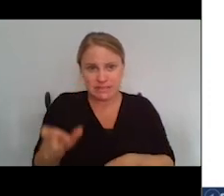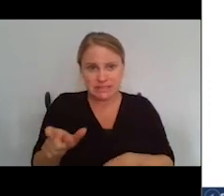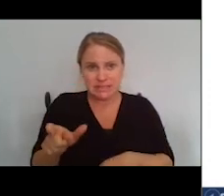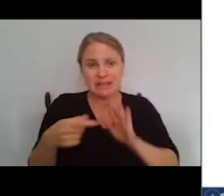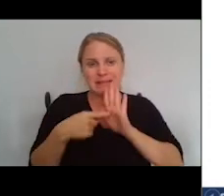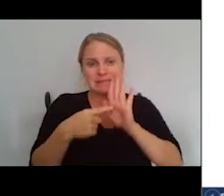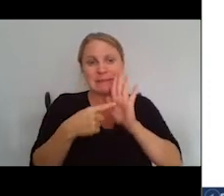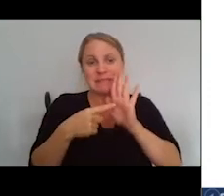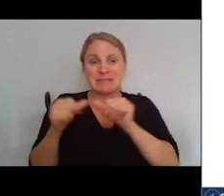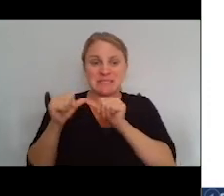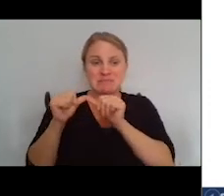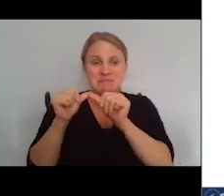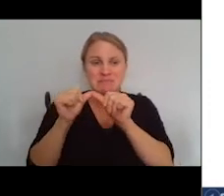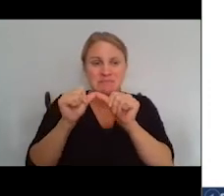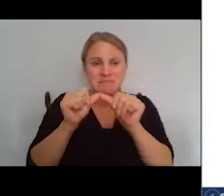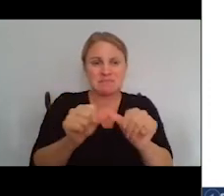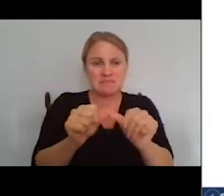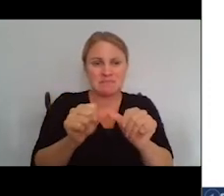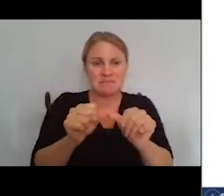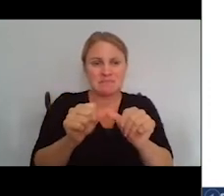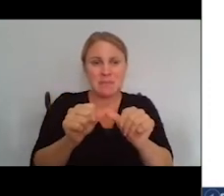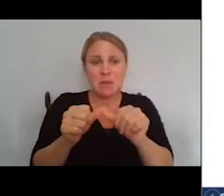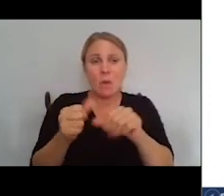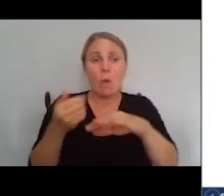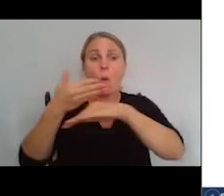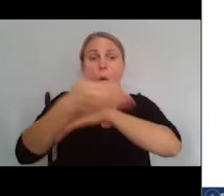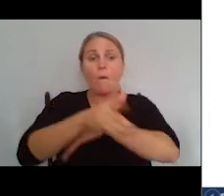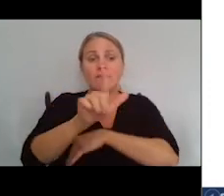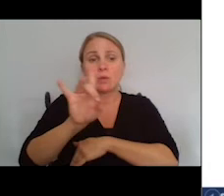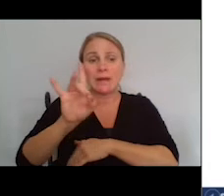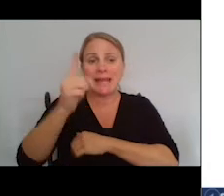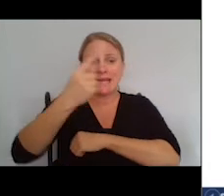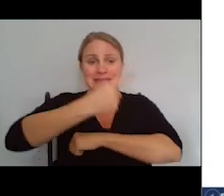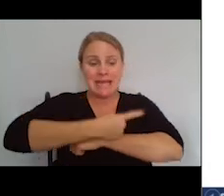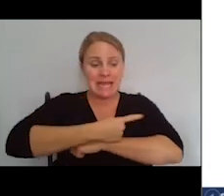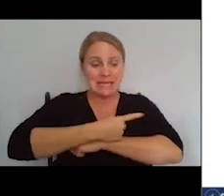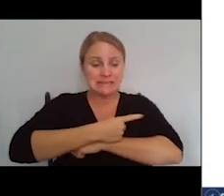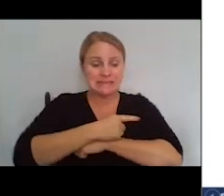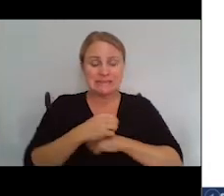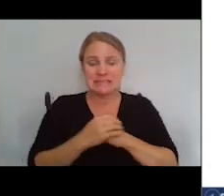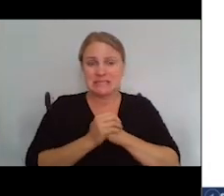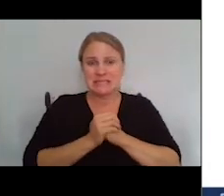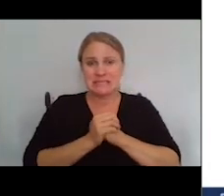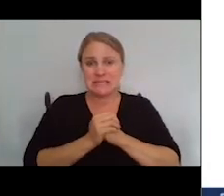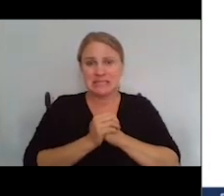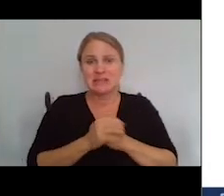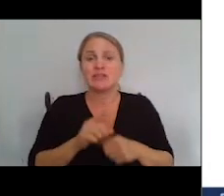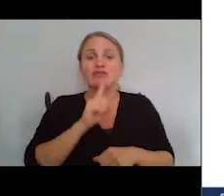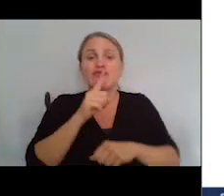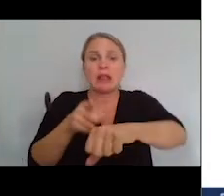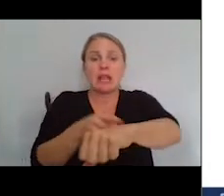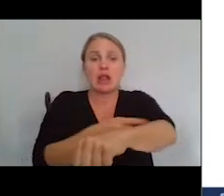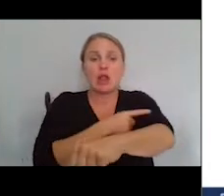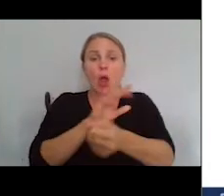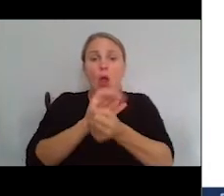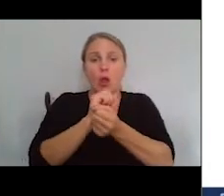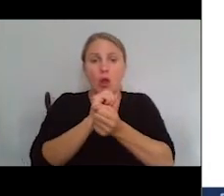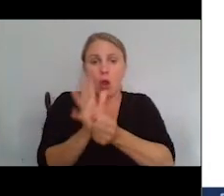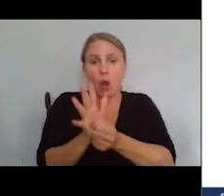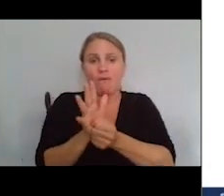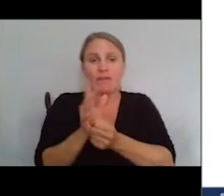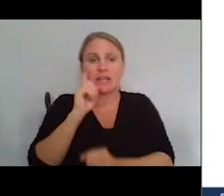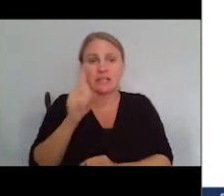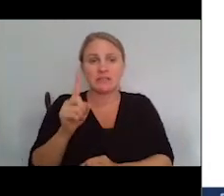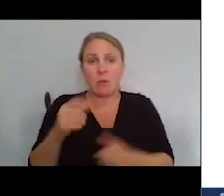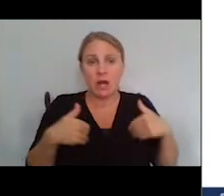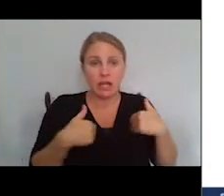lasting greater than 28 days. This is really long COVID, and it goes to younger adults and older